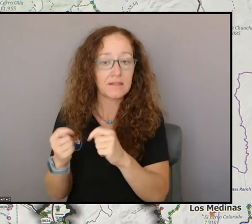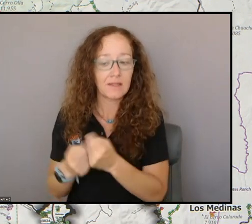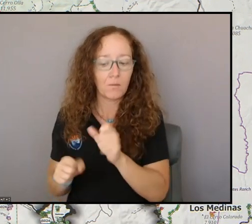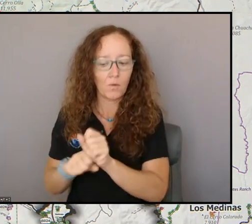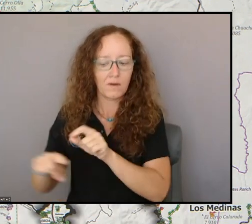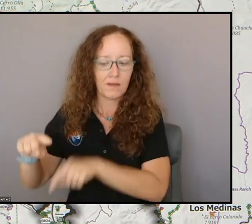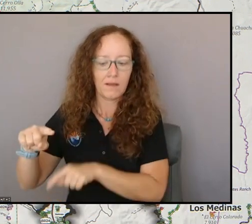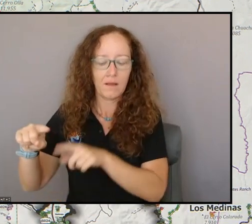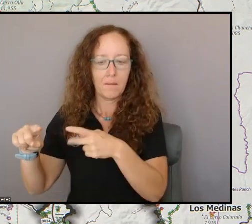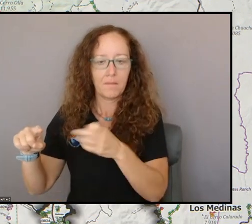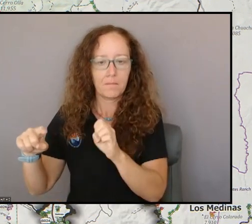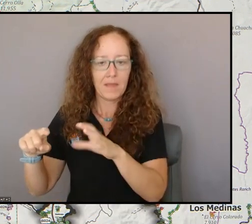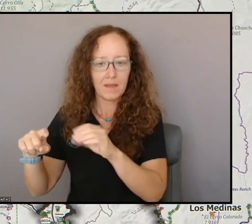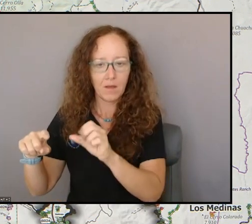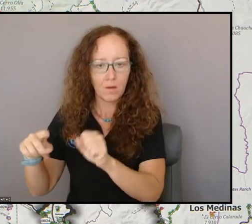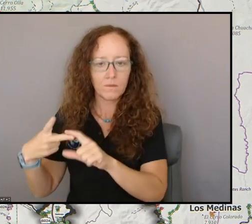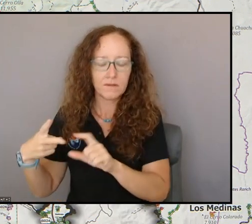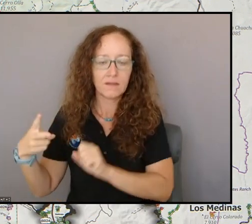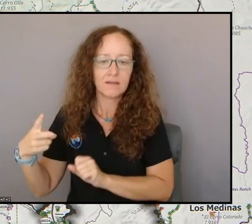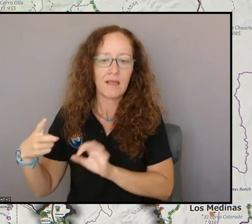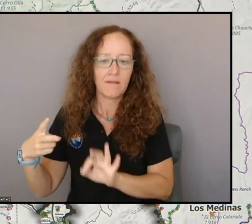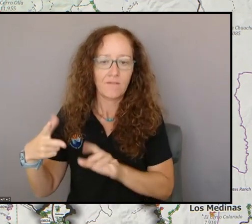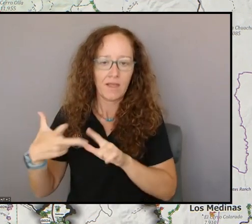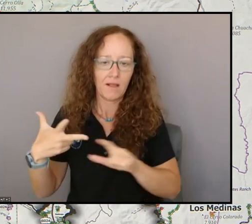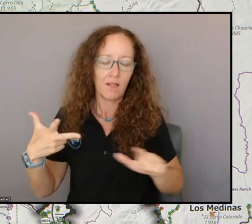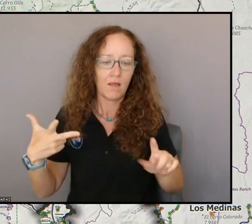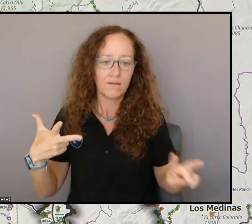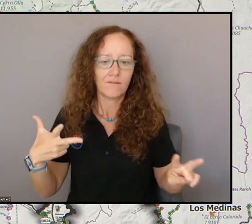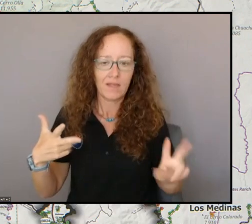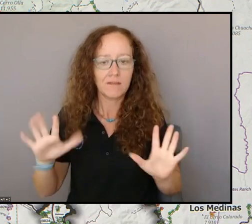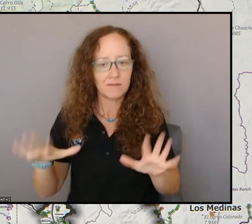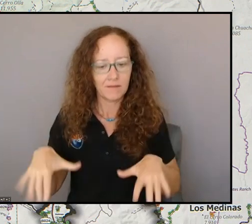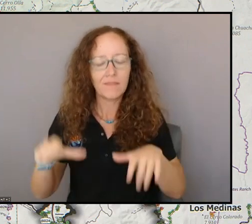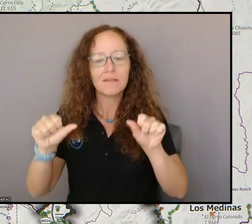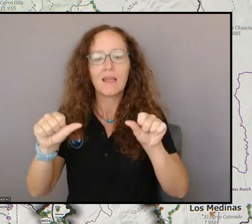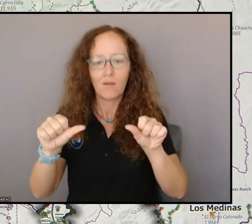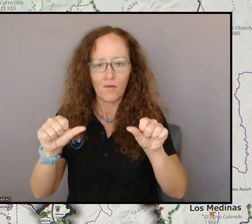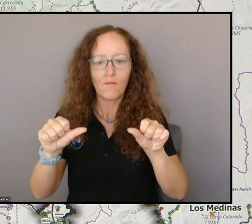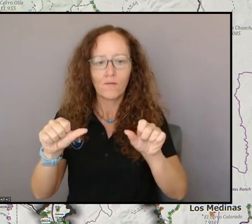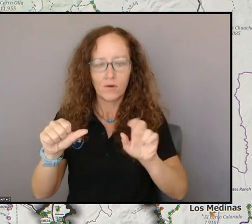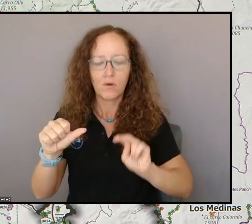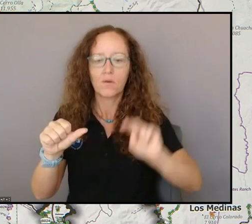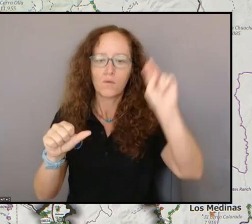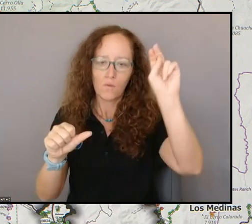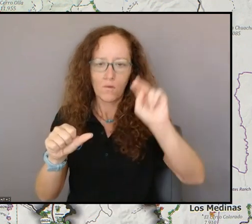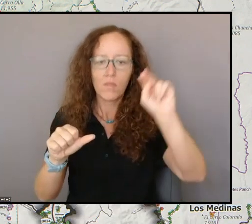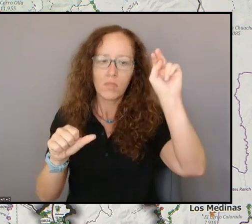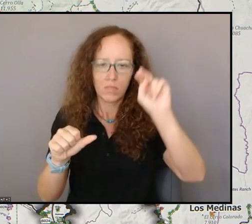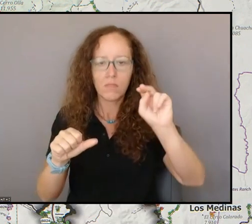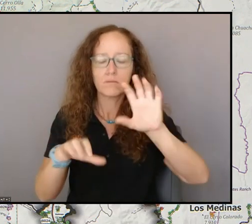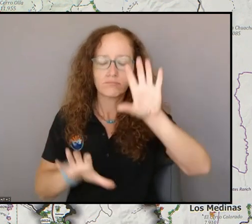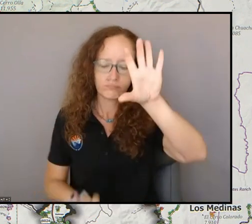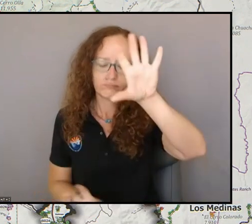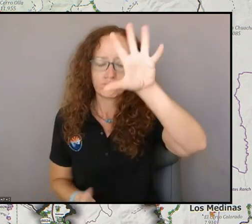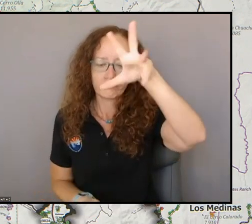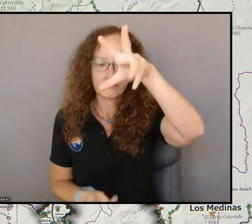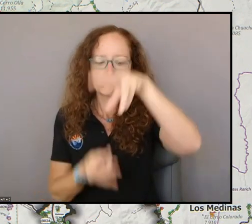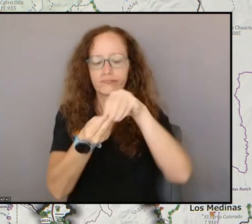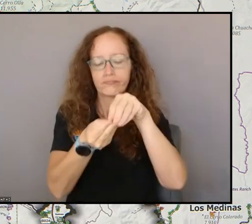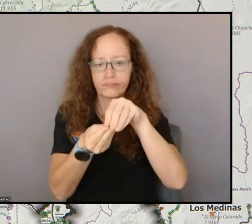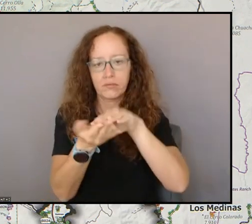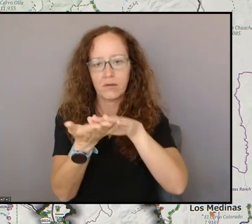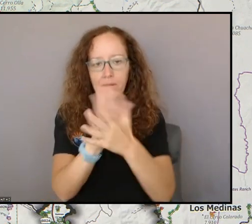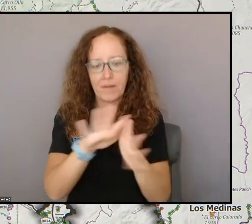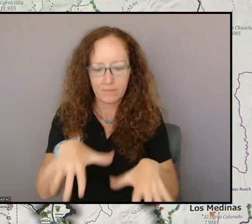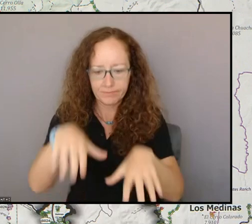They will they will take over the north part of this fire starting Thursday this coming week. So we've been doing a lot of collaboration with